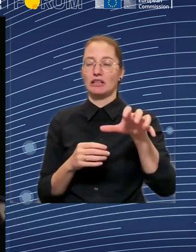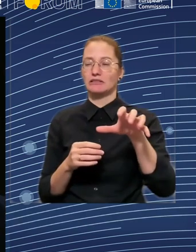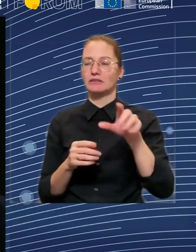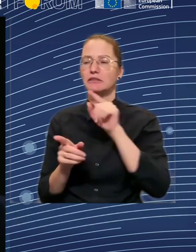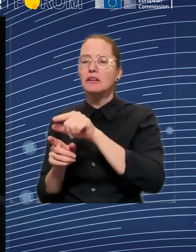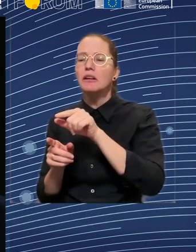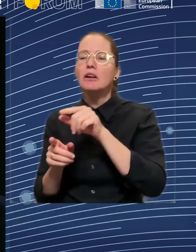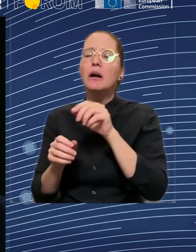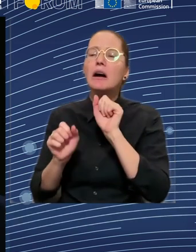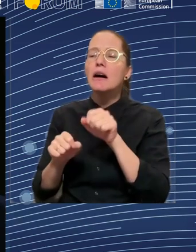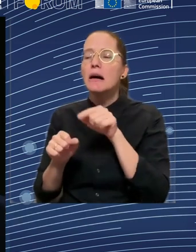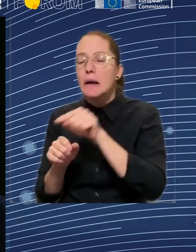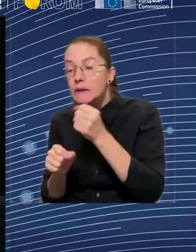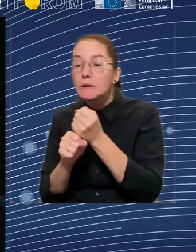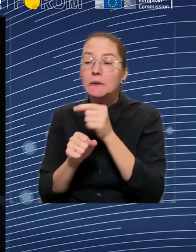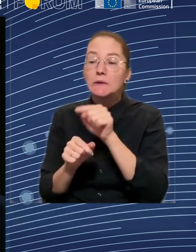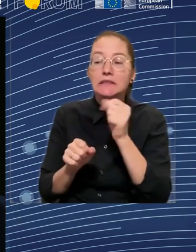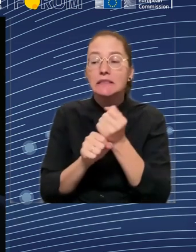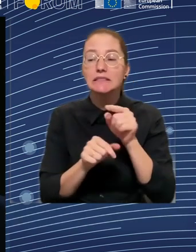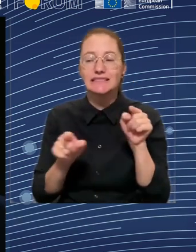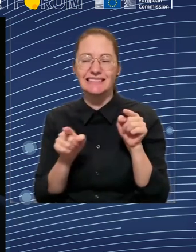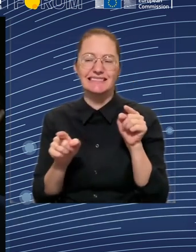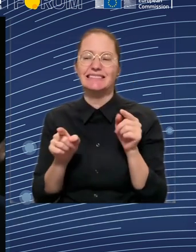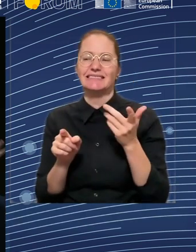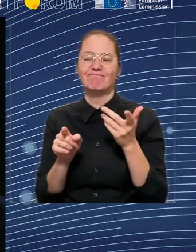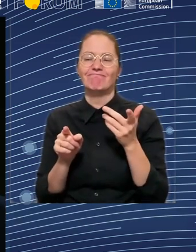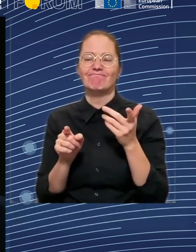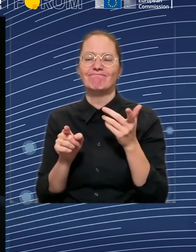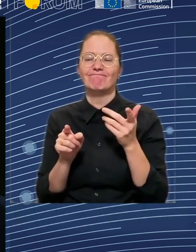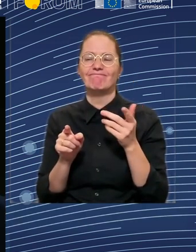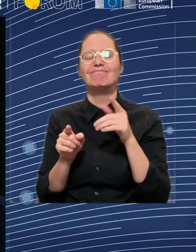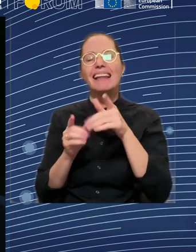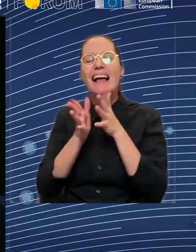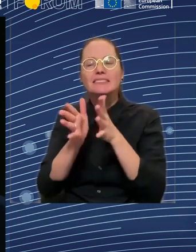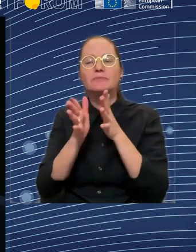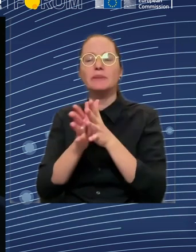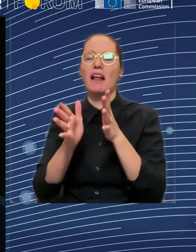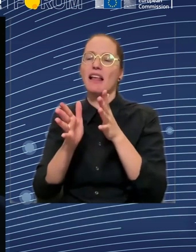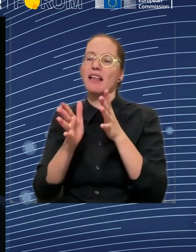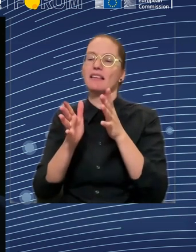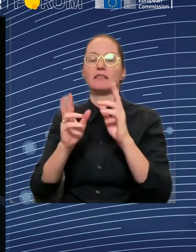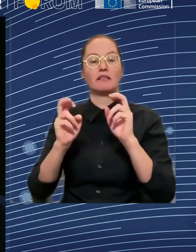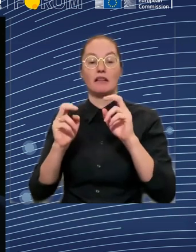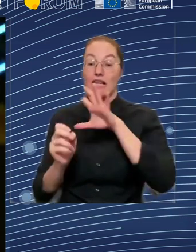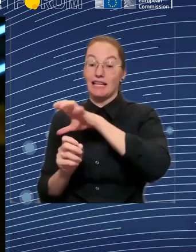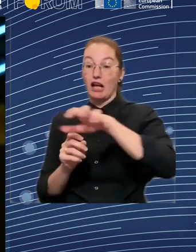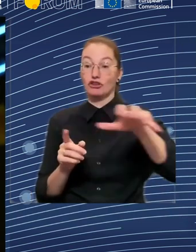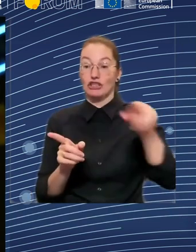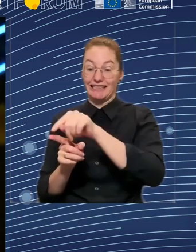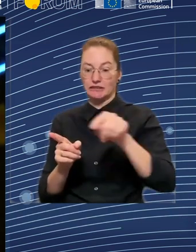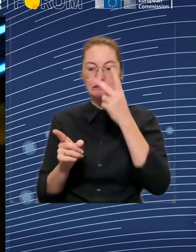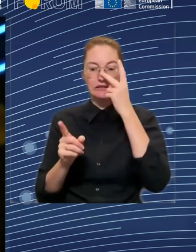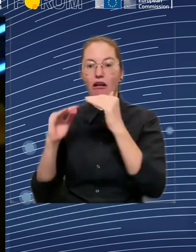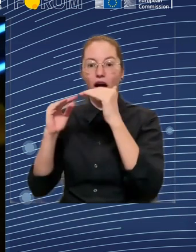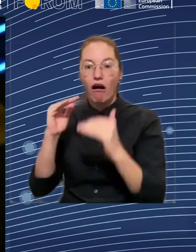end of our time. I have a question on Slido for everyone, for the audience here in the room and online. So, if we can have a look at that Slido